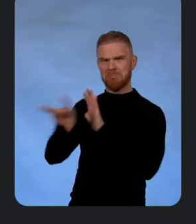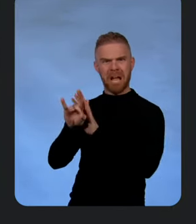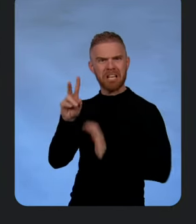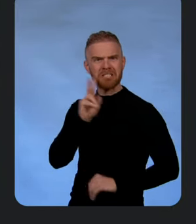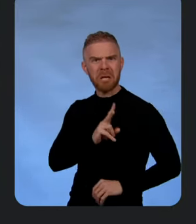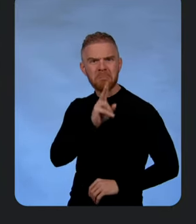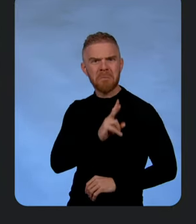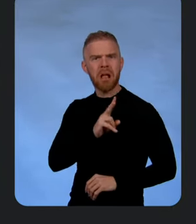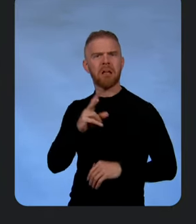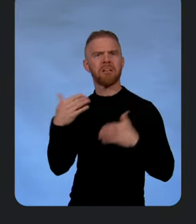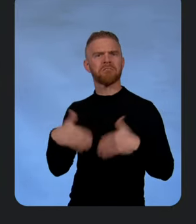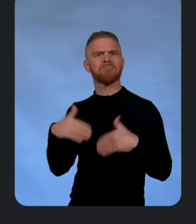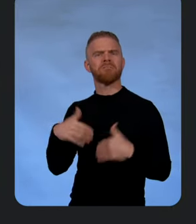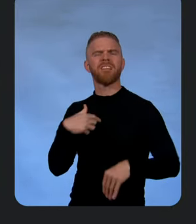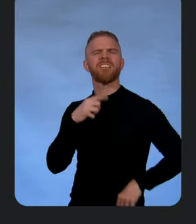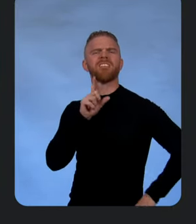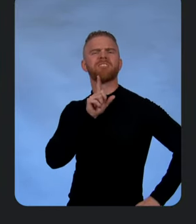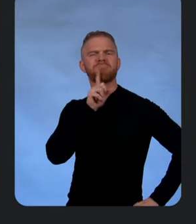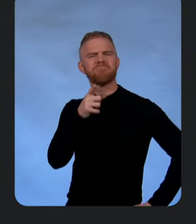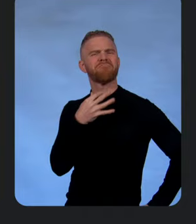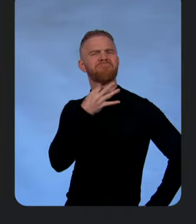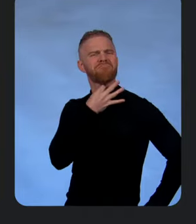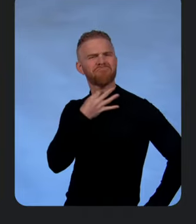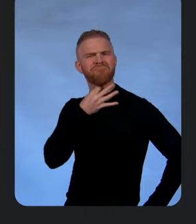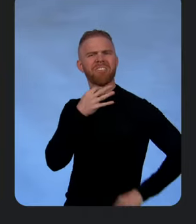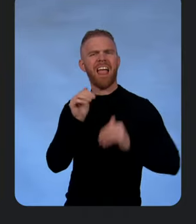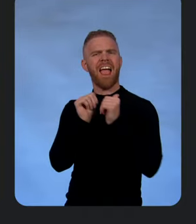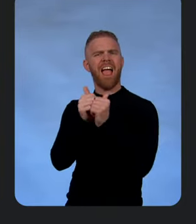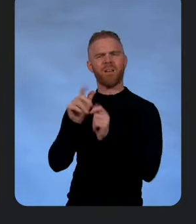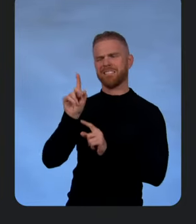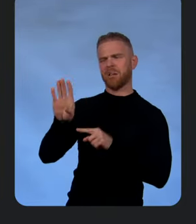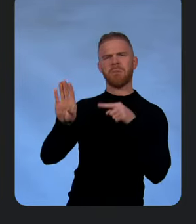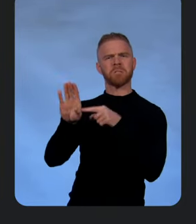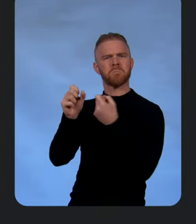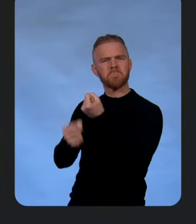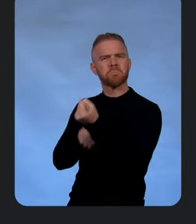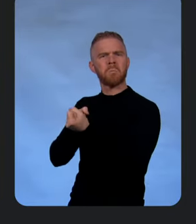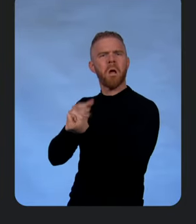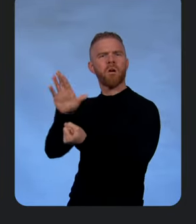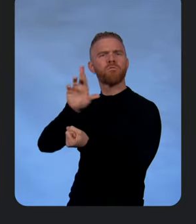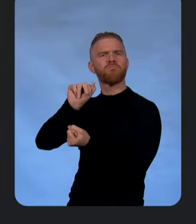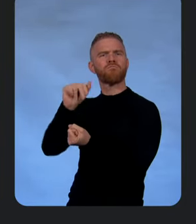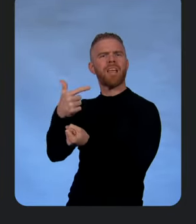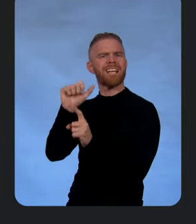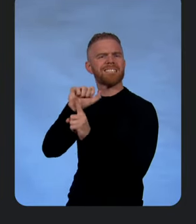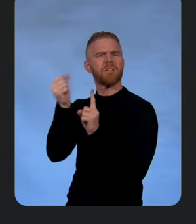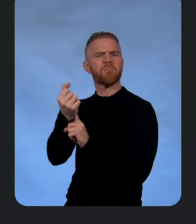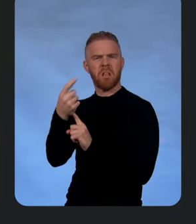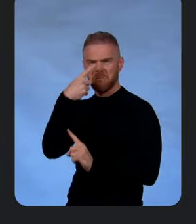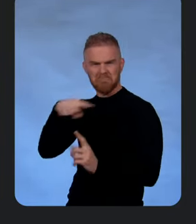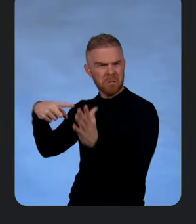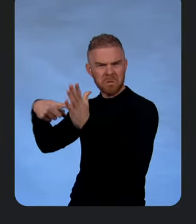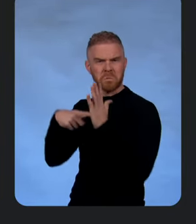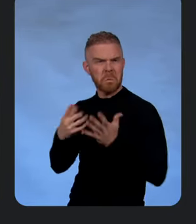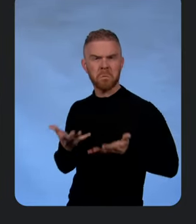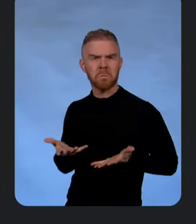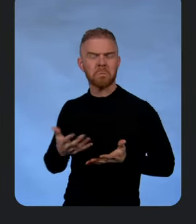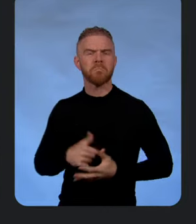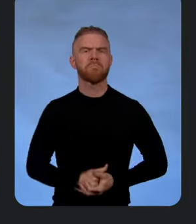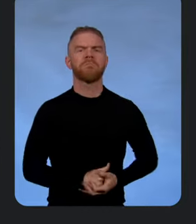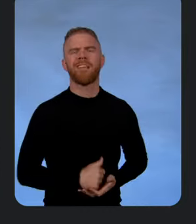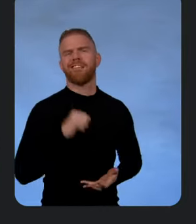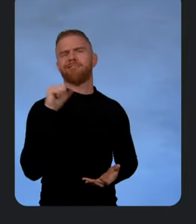Didn't see that coming. But actually, the most curious thing I have is the database. How does that really support RAG? We've heard about it, but can you show this in action? Yeah.